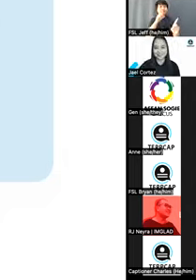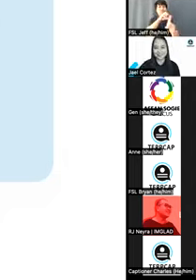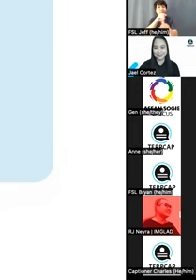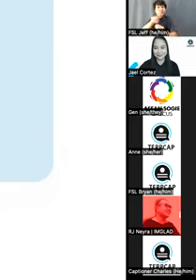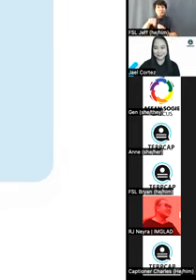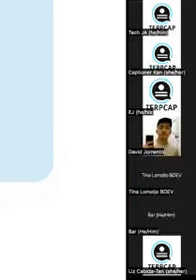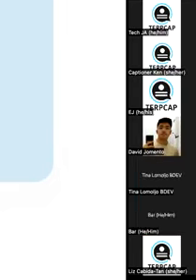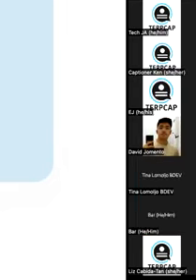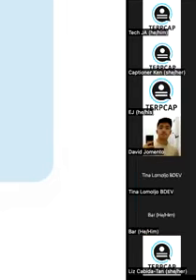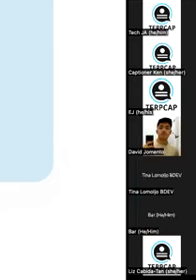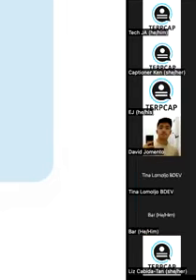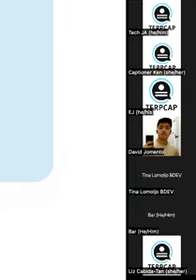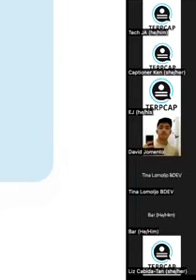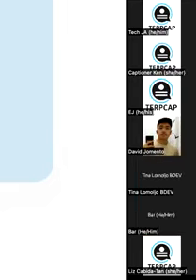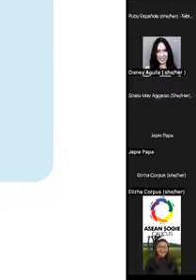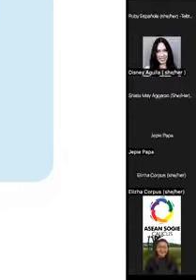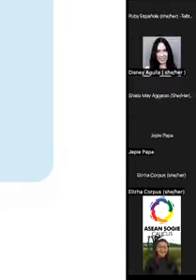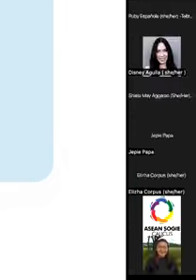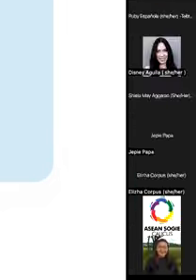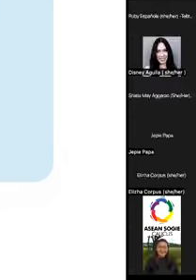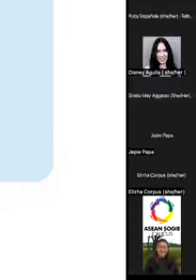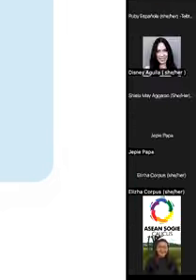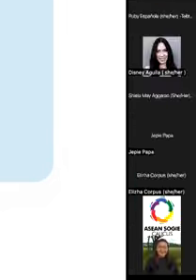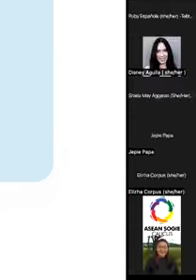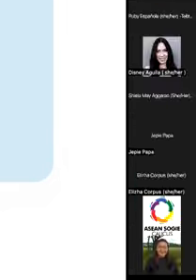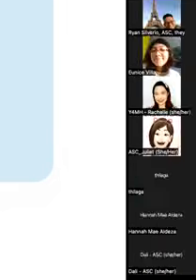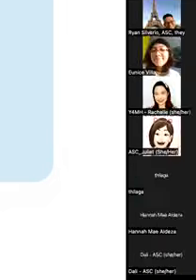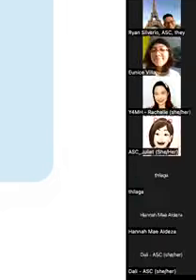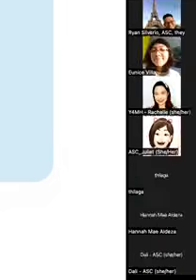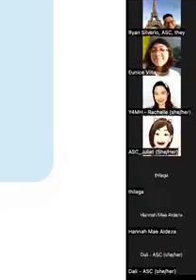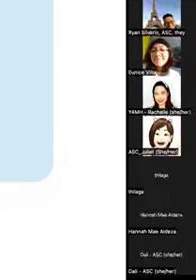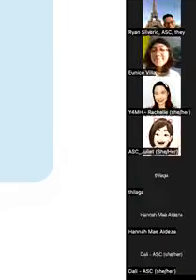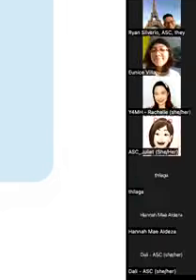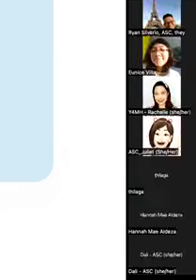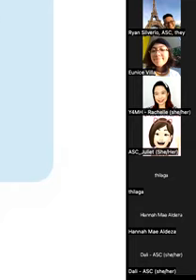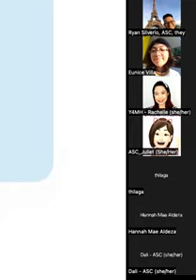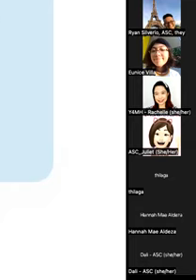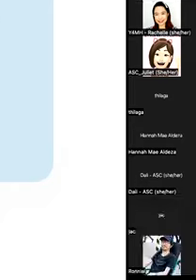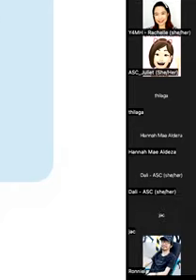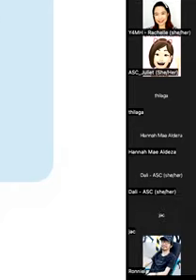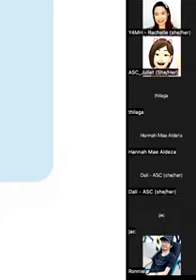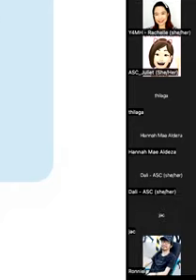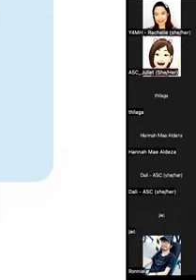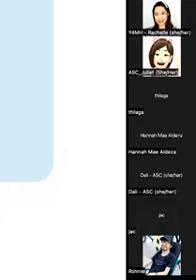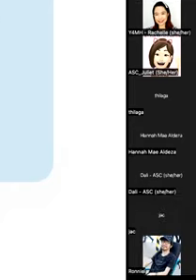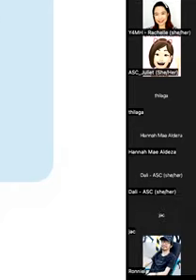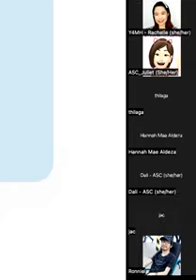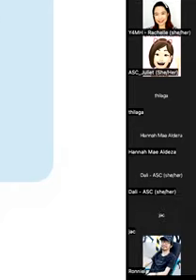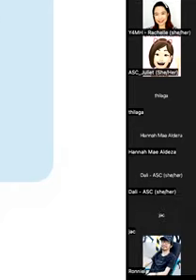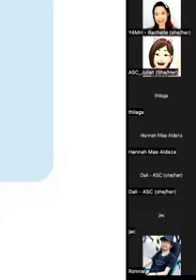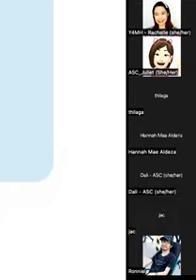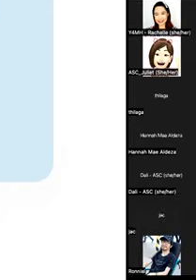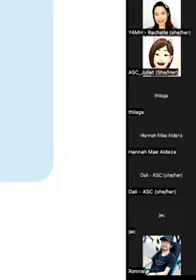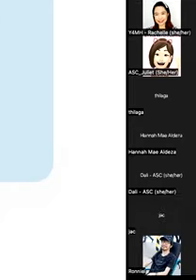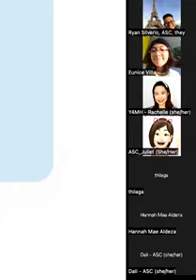and accessible so that those are beautiful, beautiful hearts. And I am receiving all the love this afternoon. All